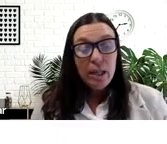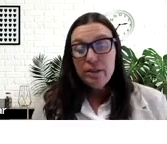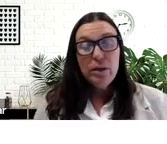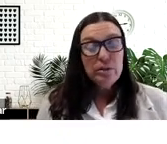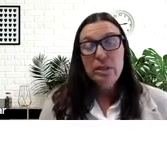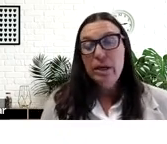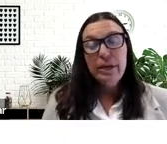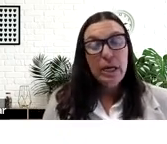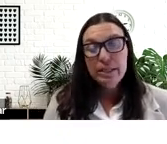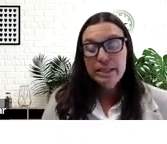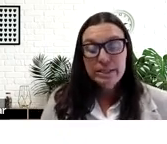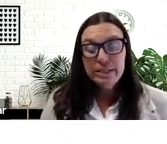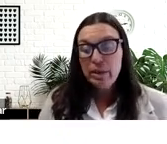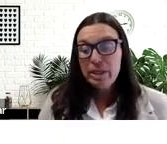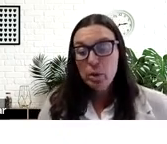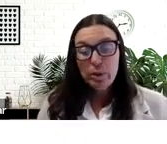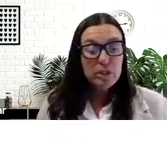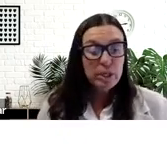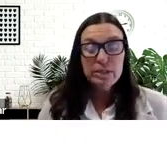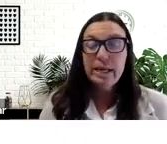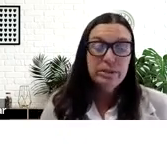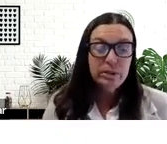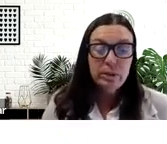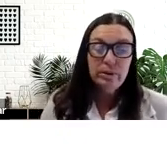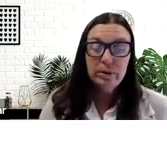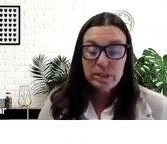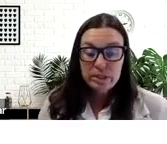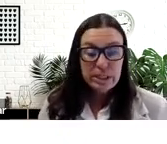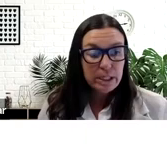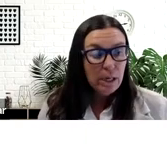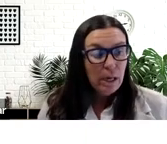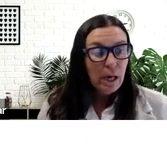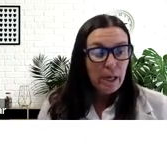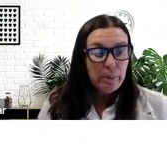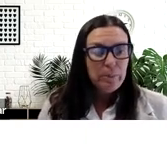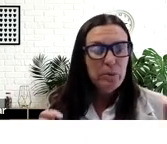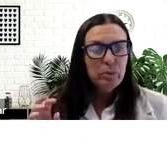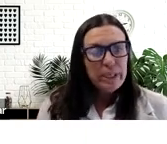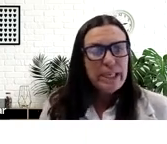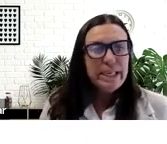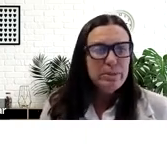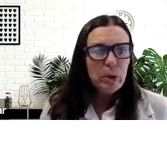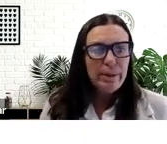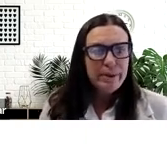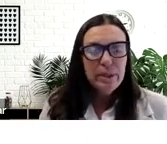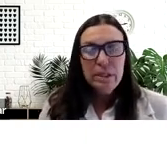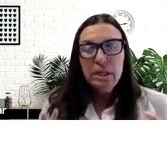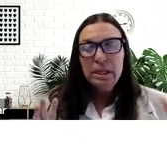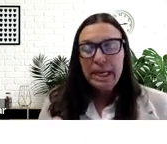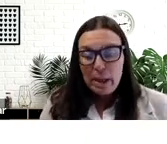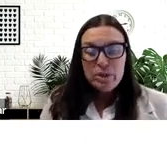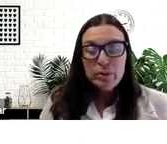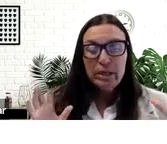not the notes on the content so much. We will share the slides with you if you're interested. Really, it's more about